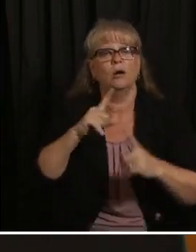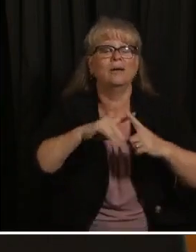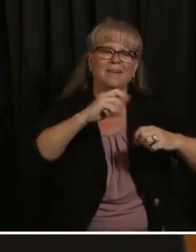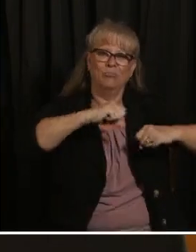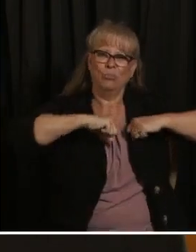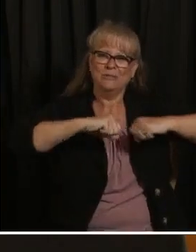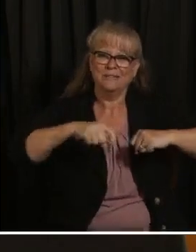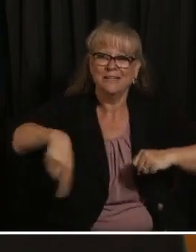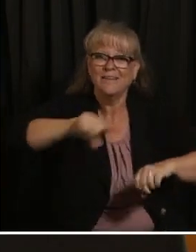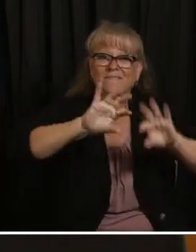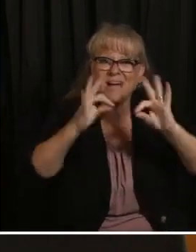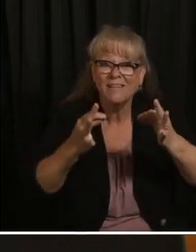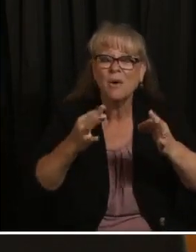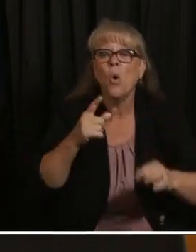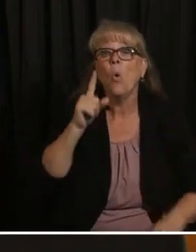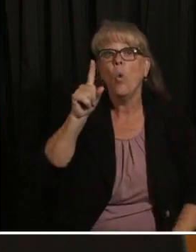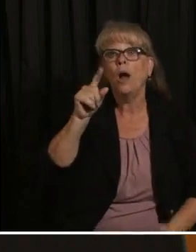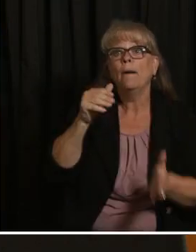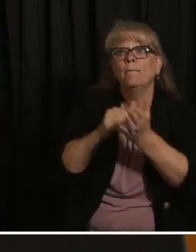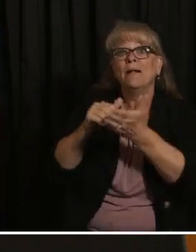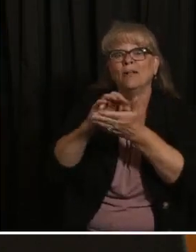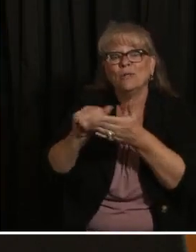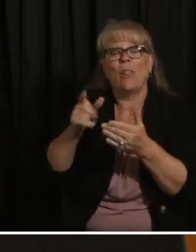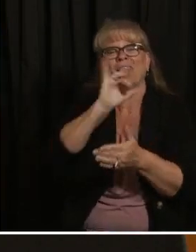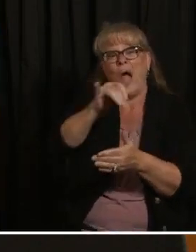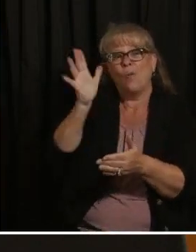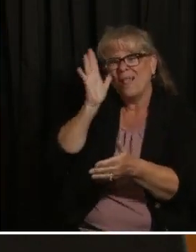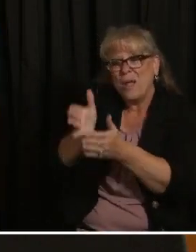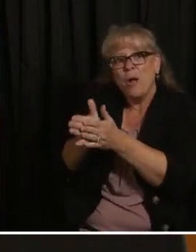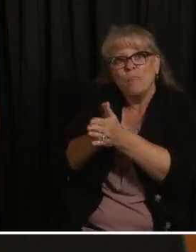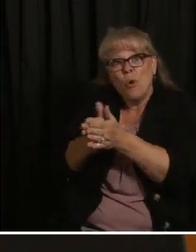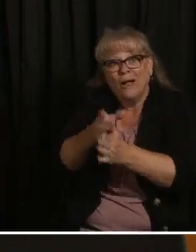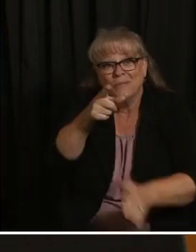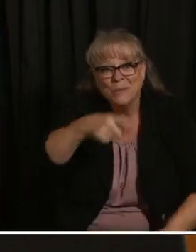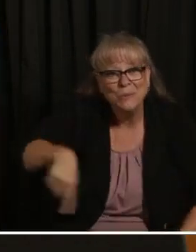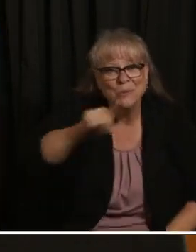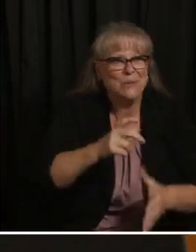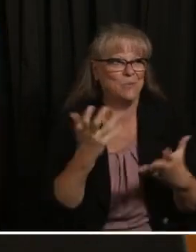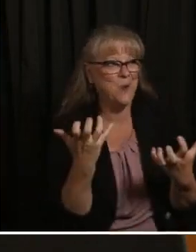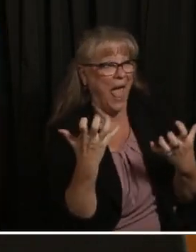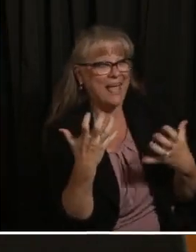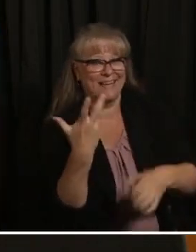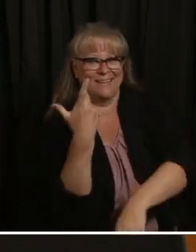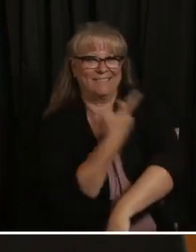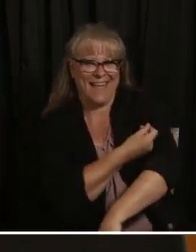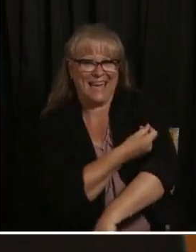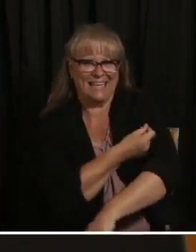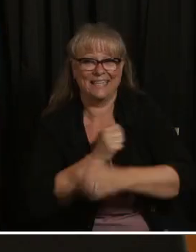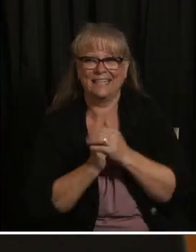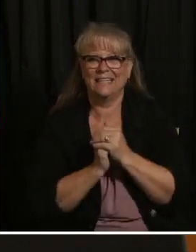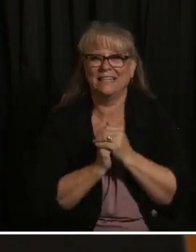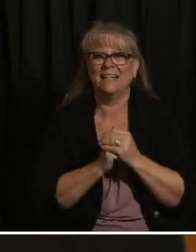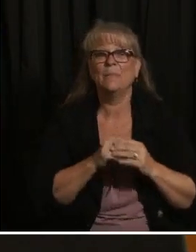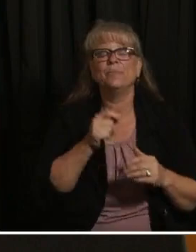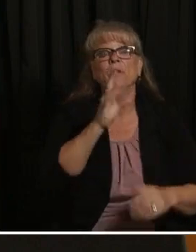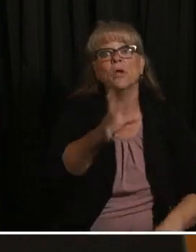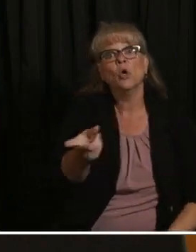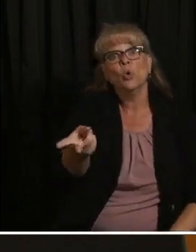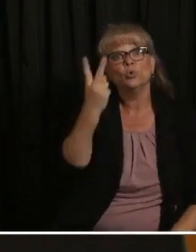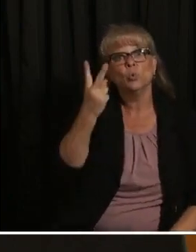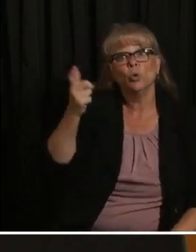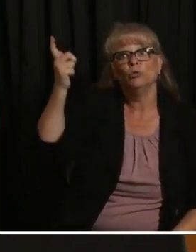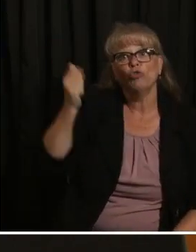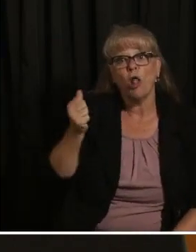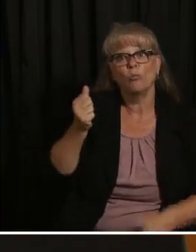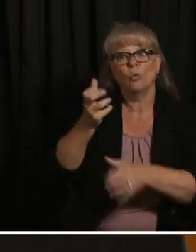you to make the right decision and get it done two of our scholarship recipients are joining us remotely today in fact one of them